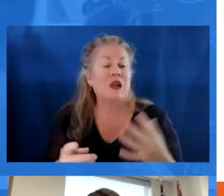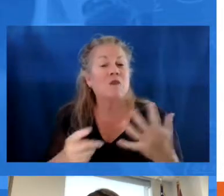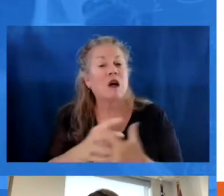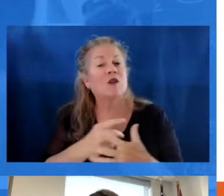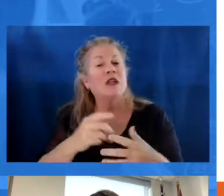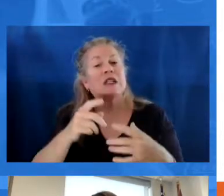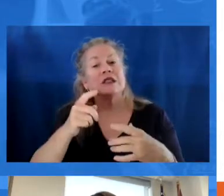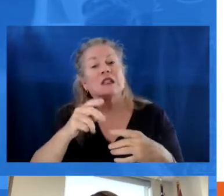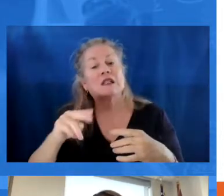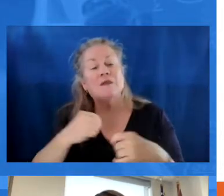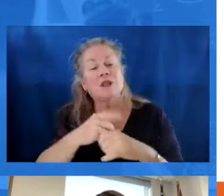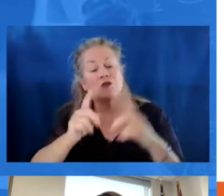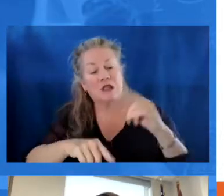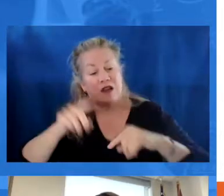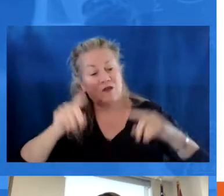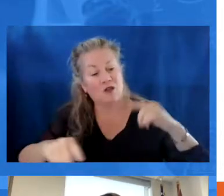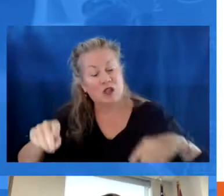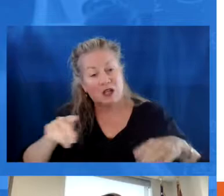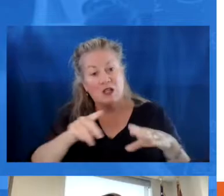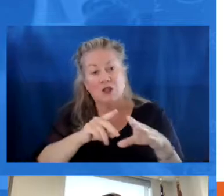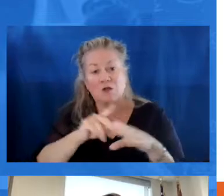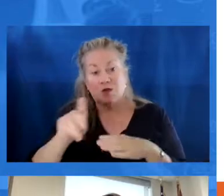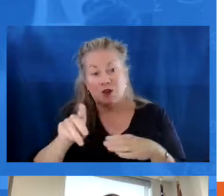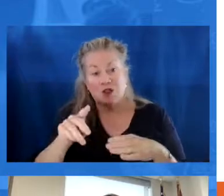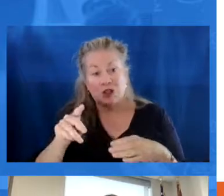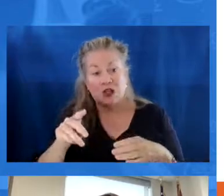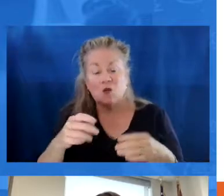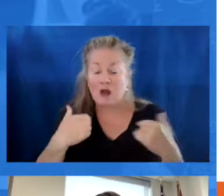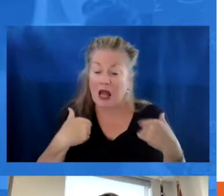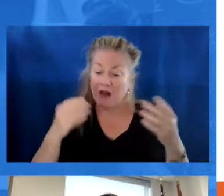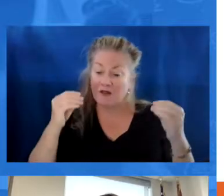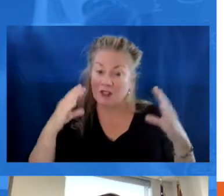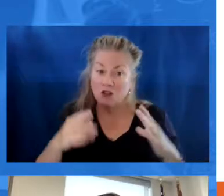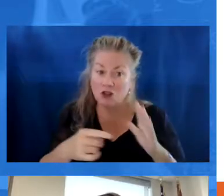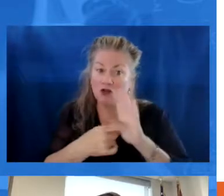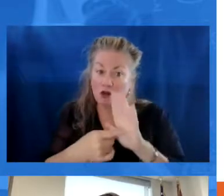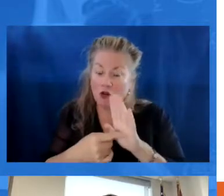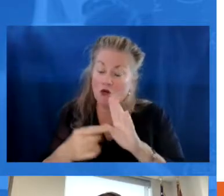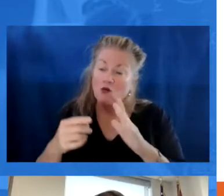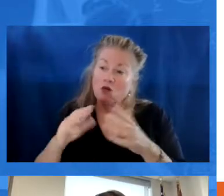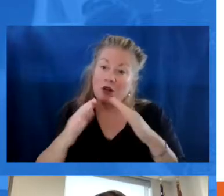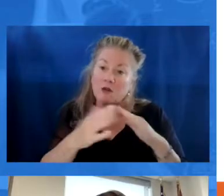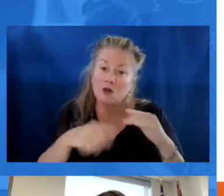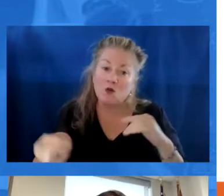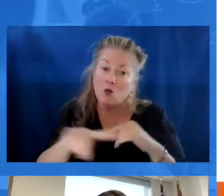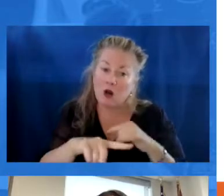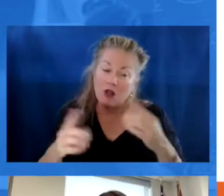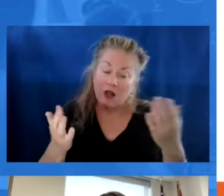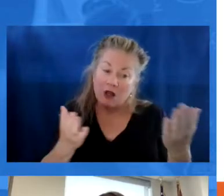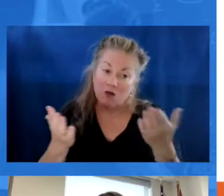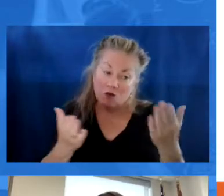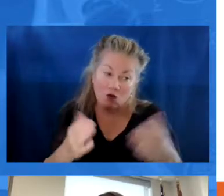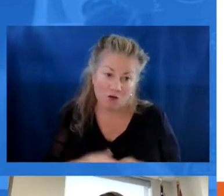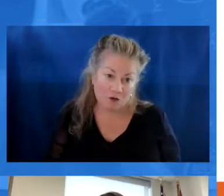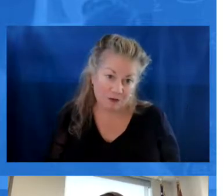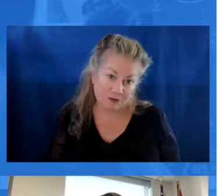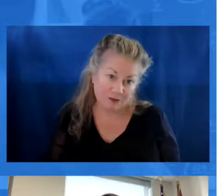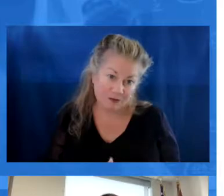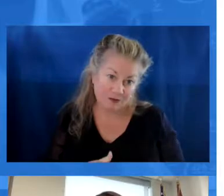a priority in Tennessee is to ensure that we are diversifying the profession and we have teachers that reflect the communities that they serve.